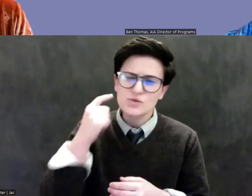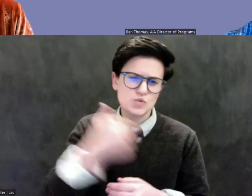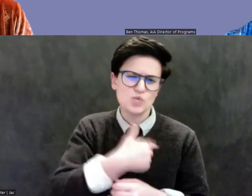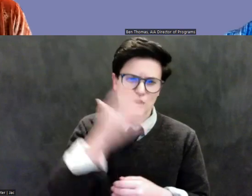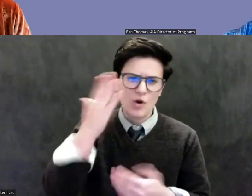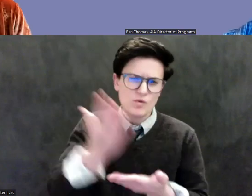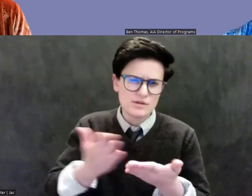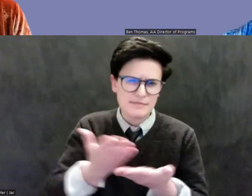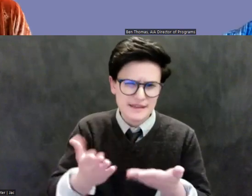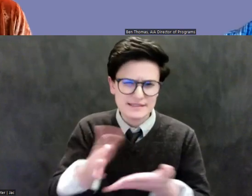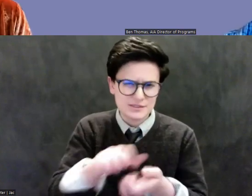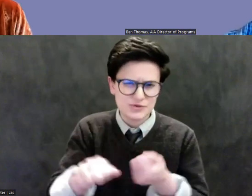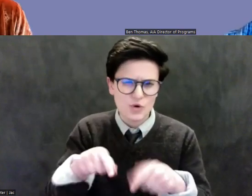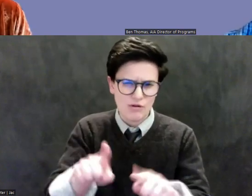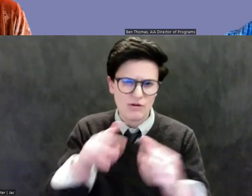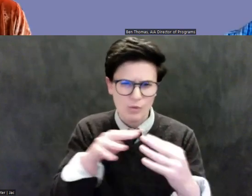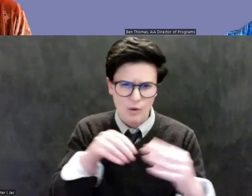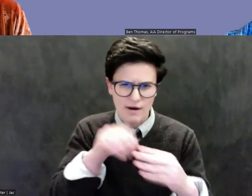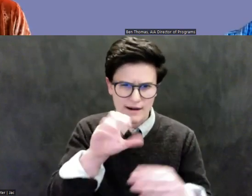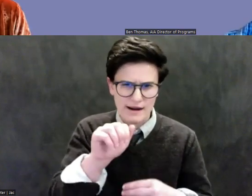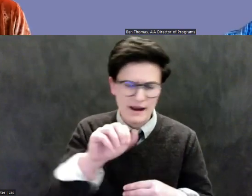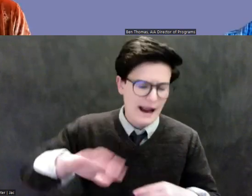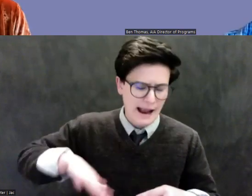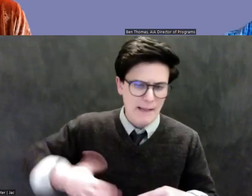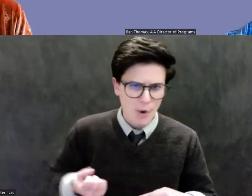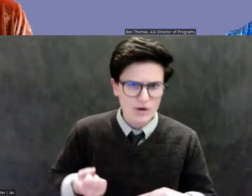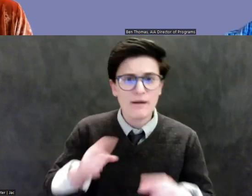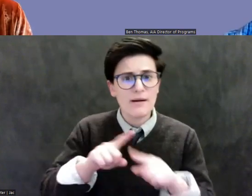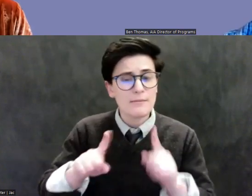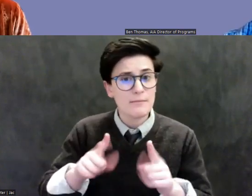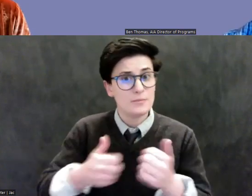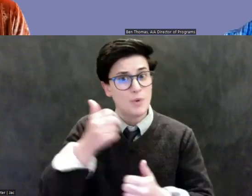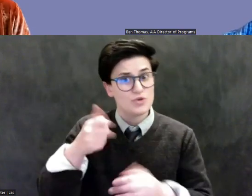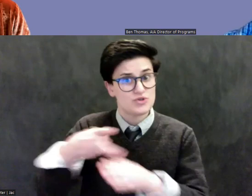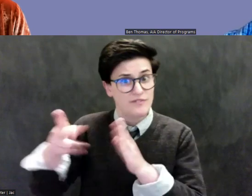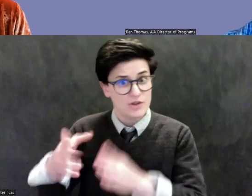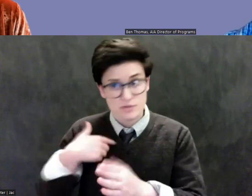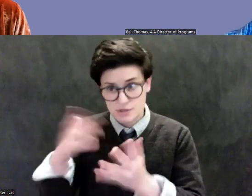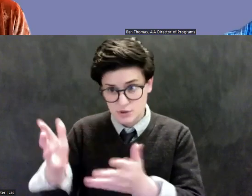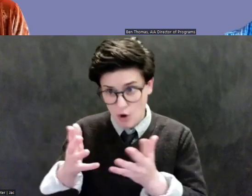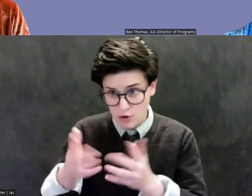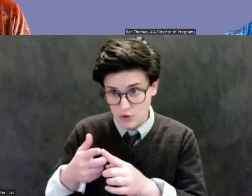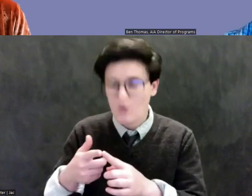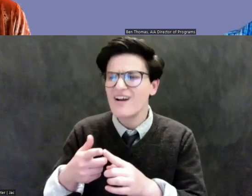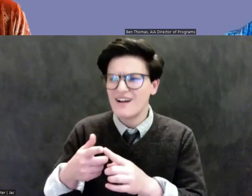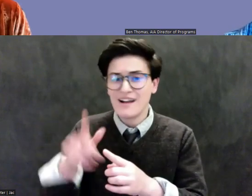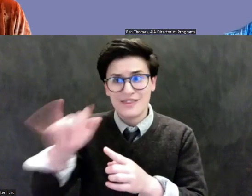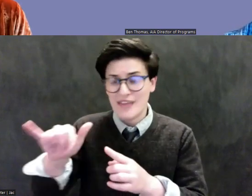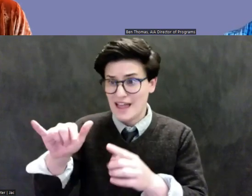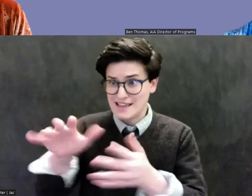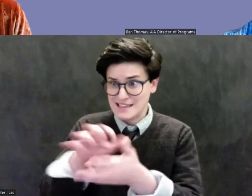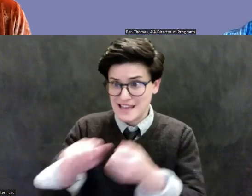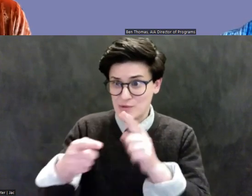every expert I have talked to, at least having worked there for 20 years, have said the damage that was caused by the fighting was minuscule compared to